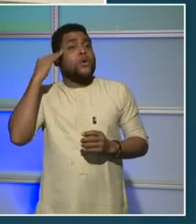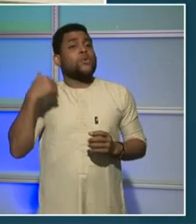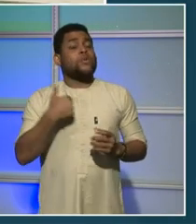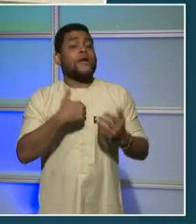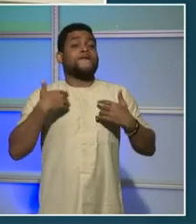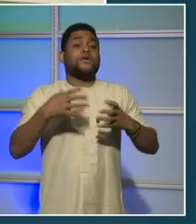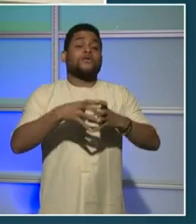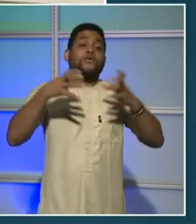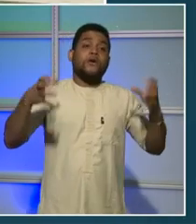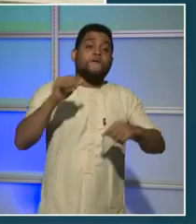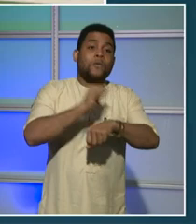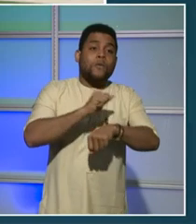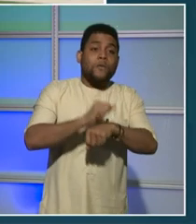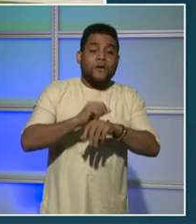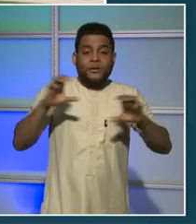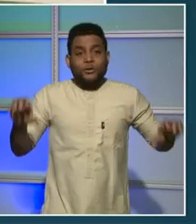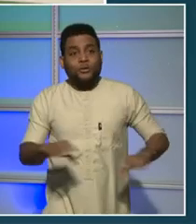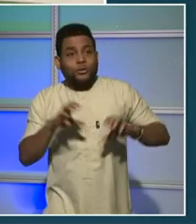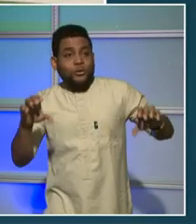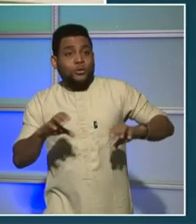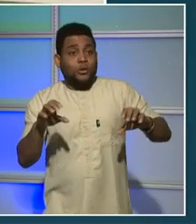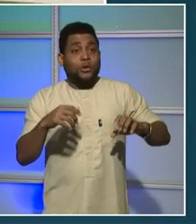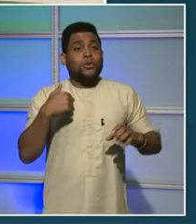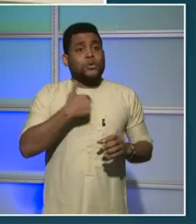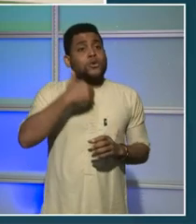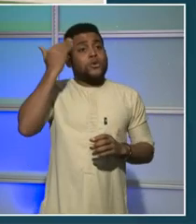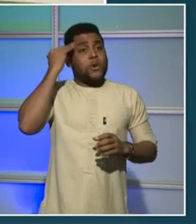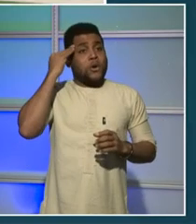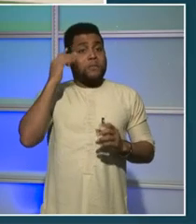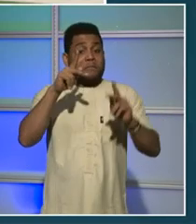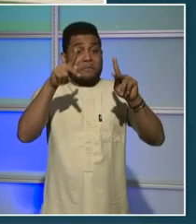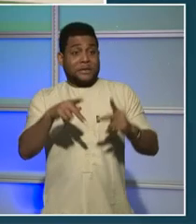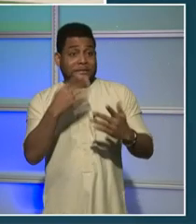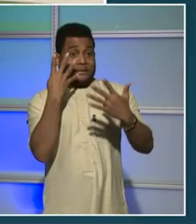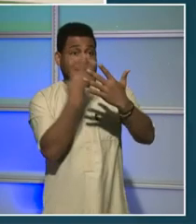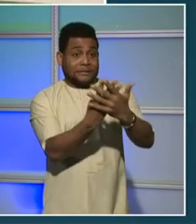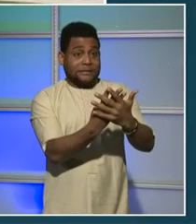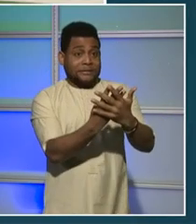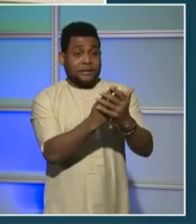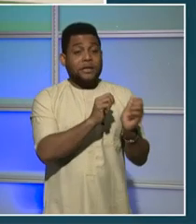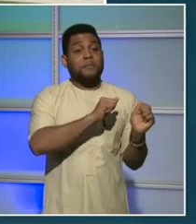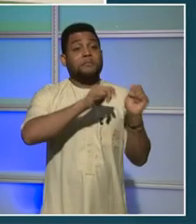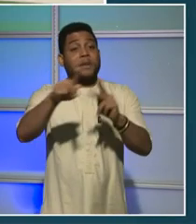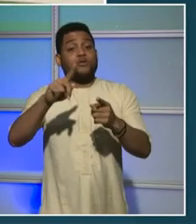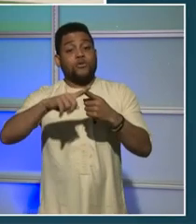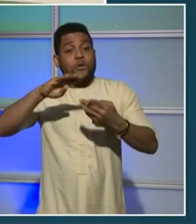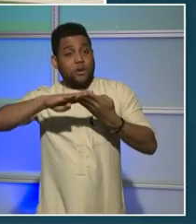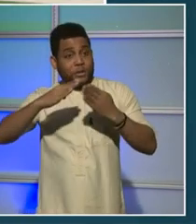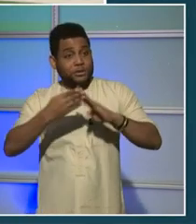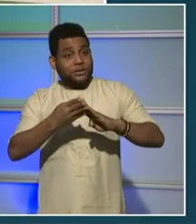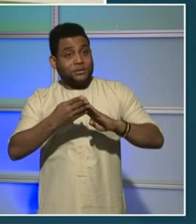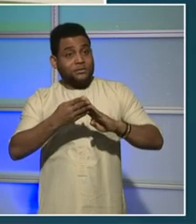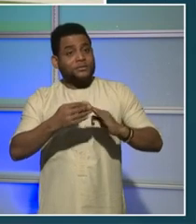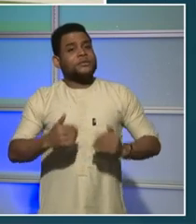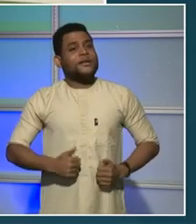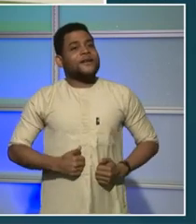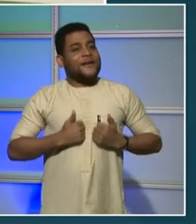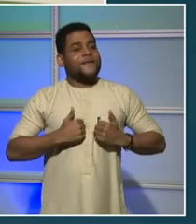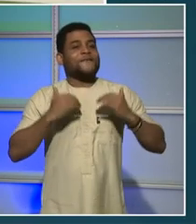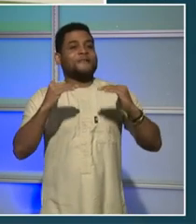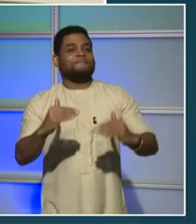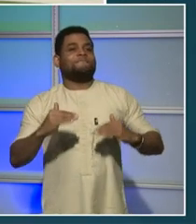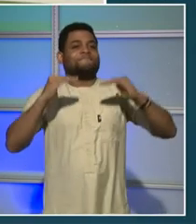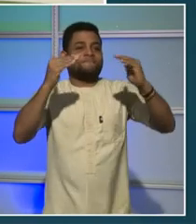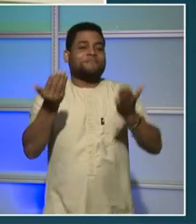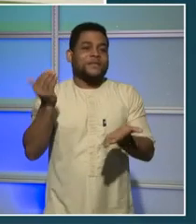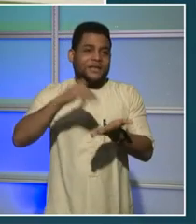that our residents who are incarcerated deserve dignified and humane surroundings, and we pledge to ensure that we can attest to